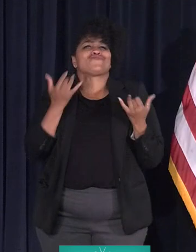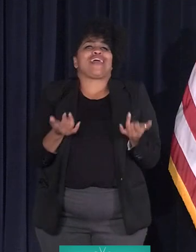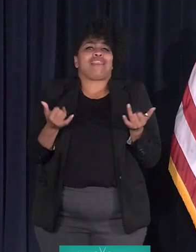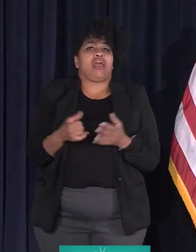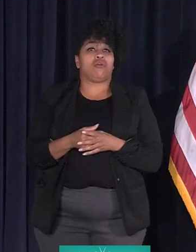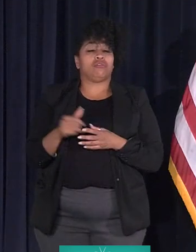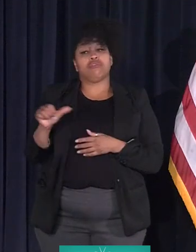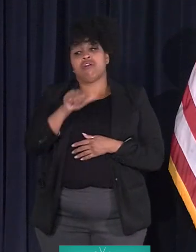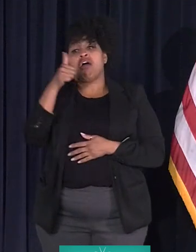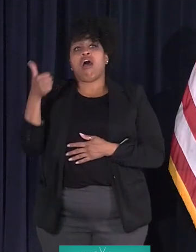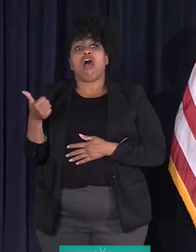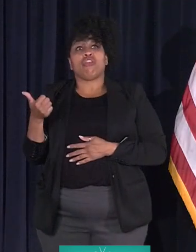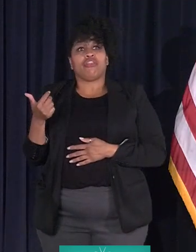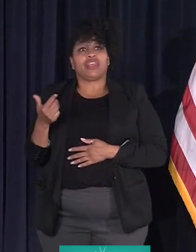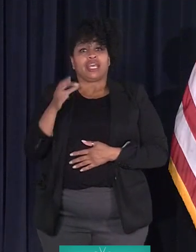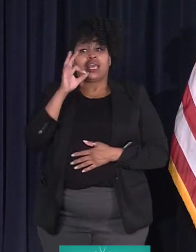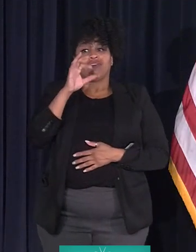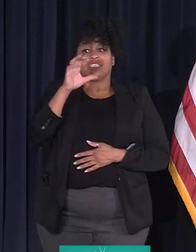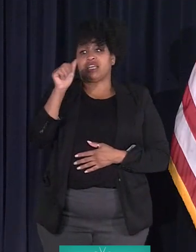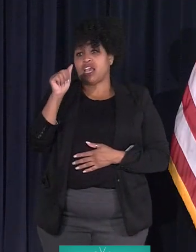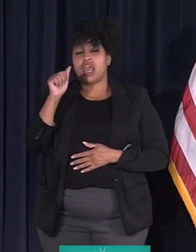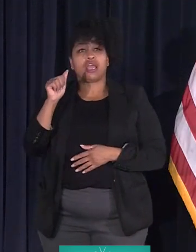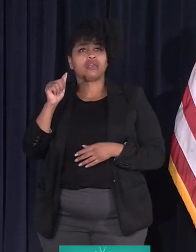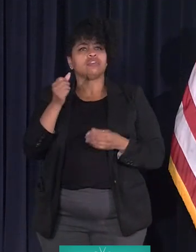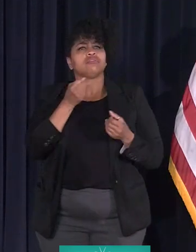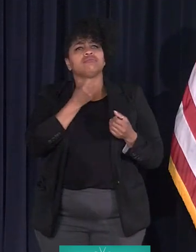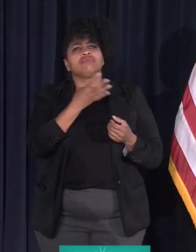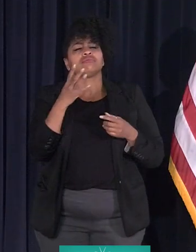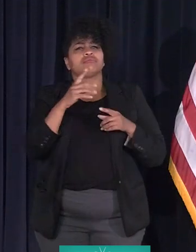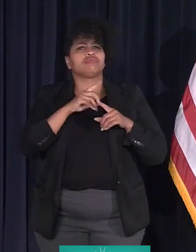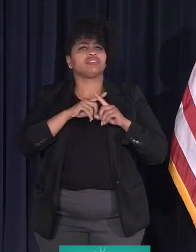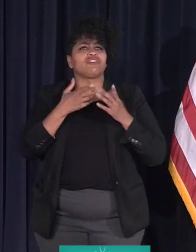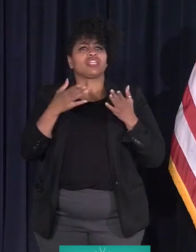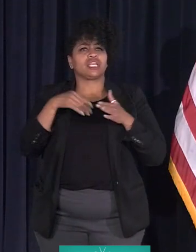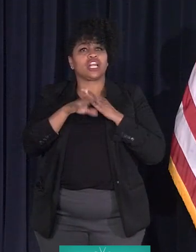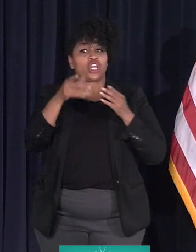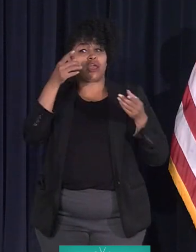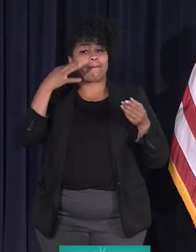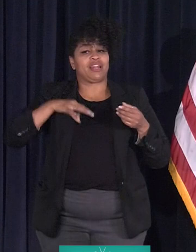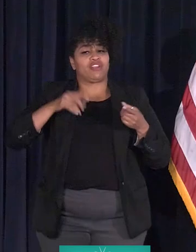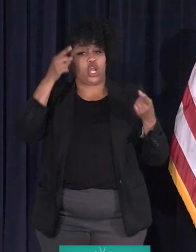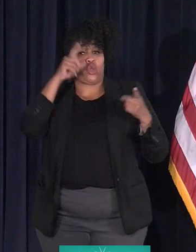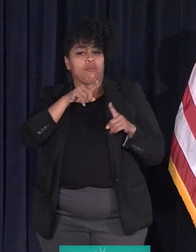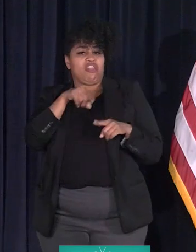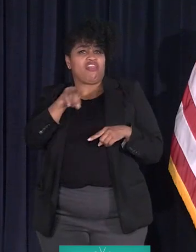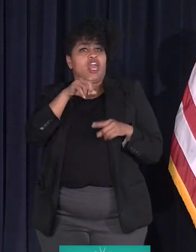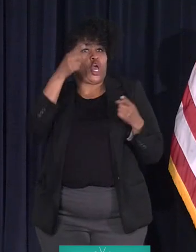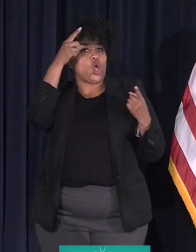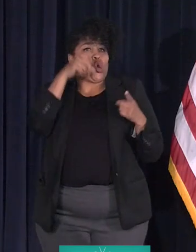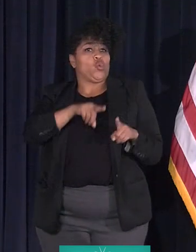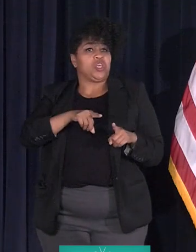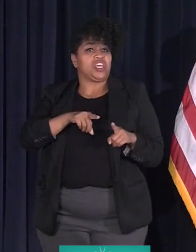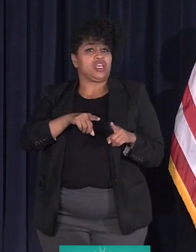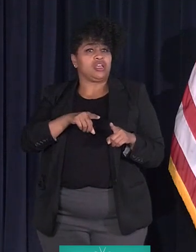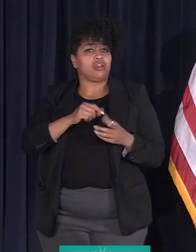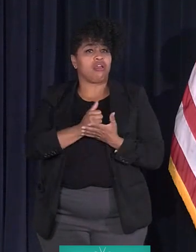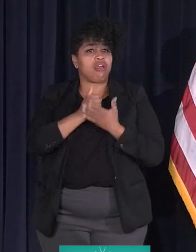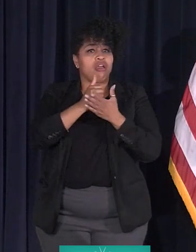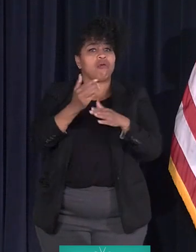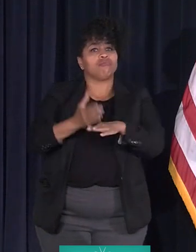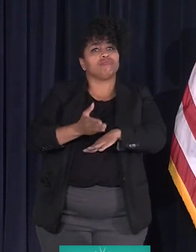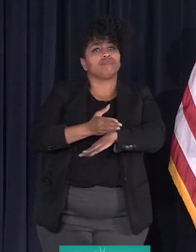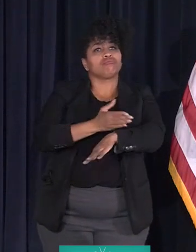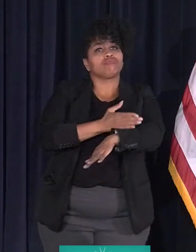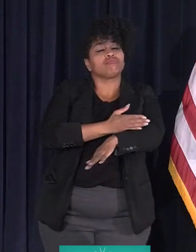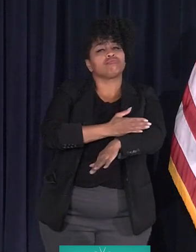The other thing that FCA, and there were a number of provisions in their community benefits agreement, but they agreed to help improve